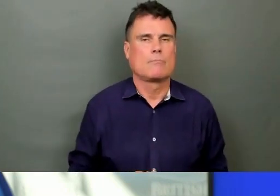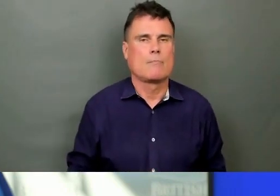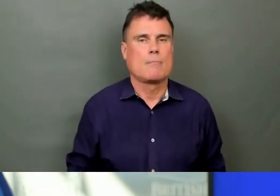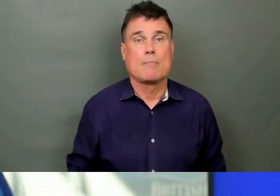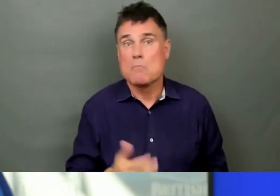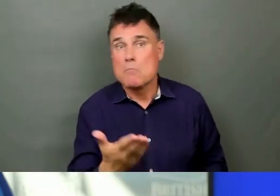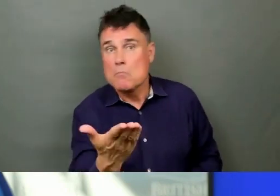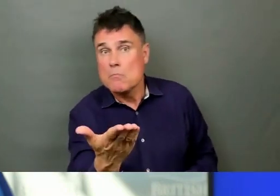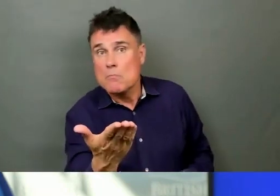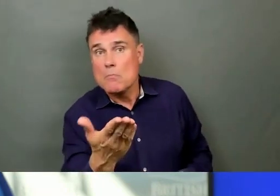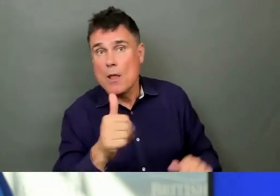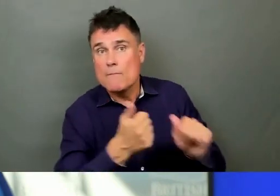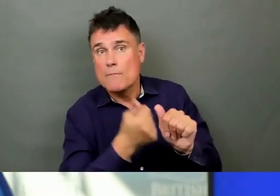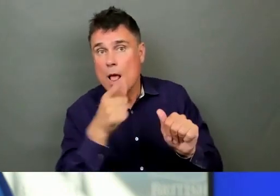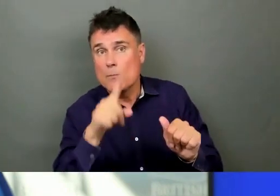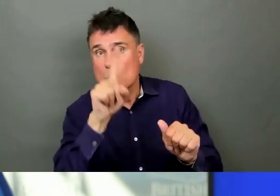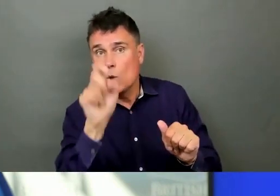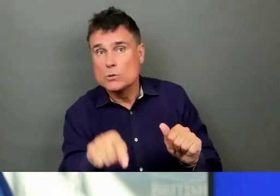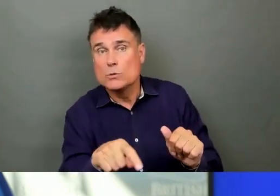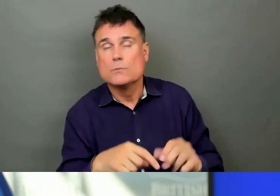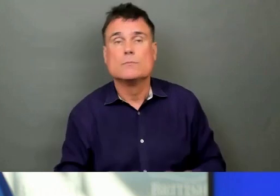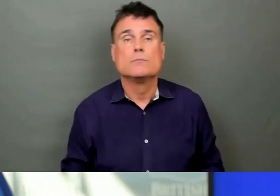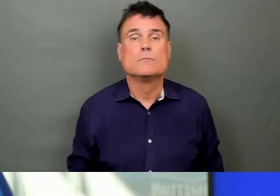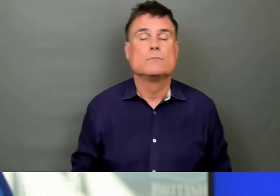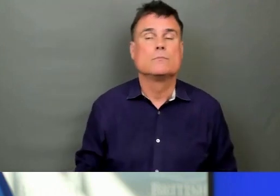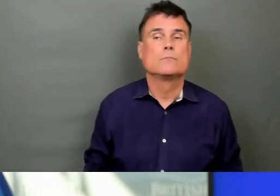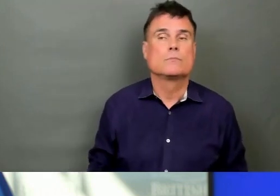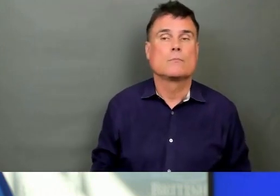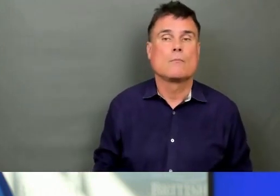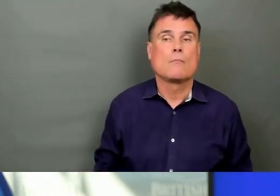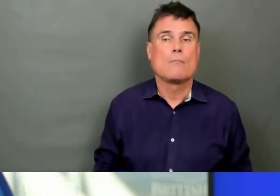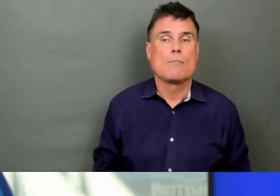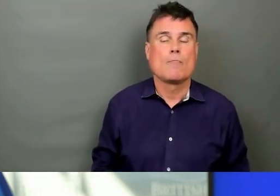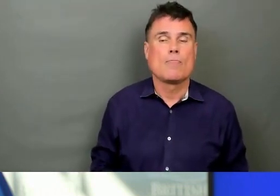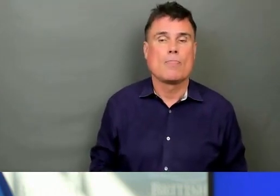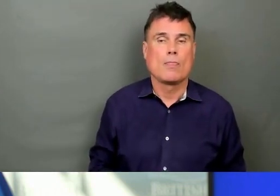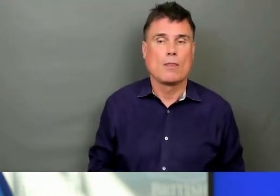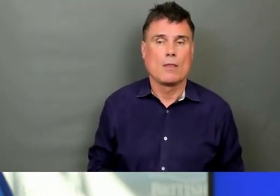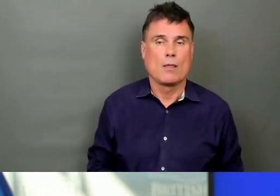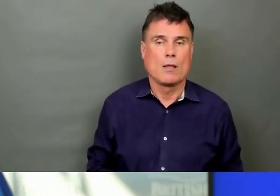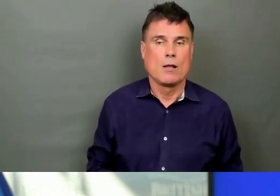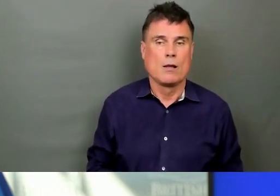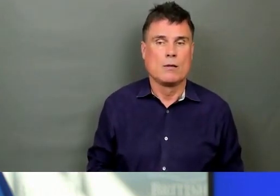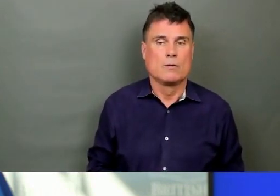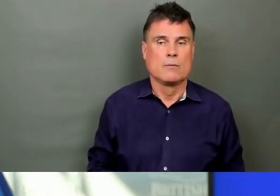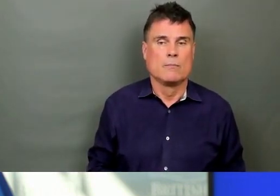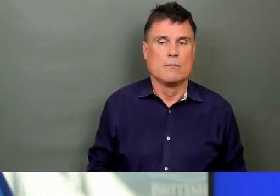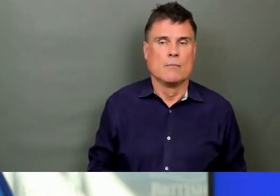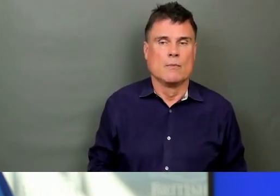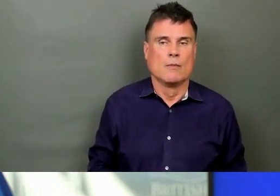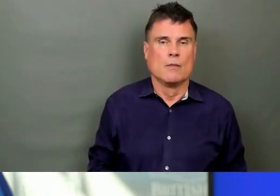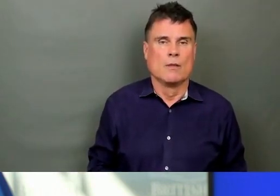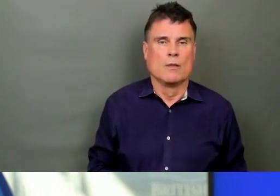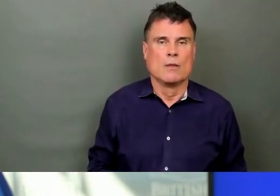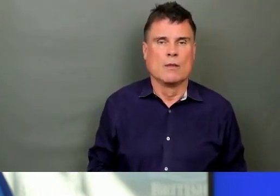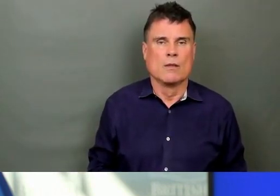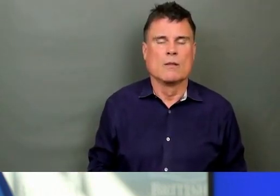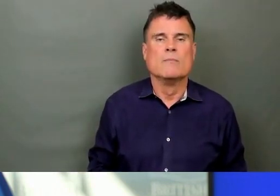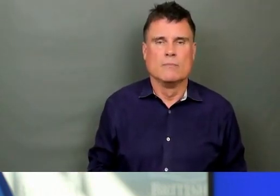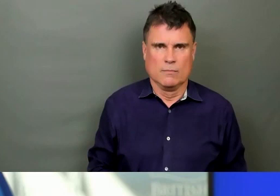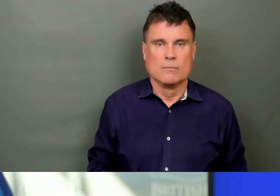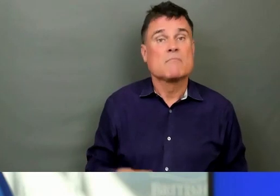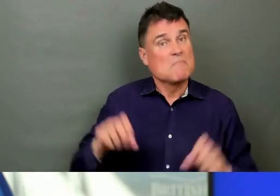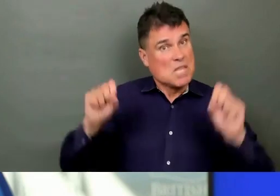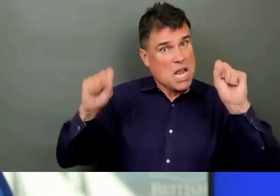Yes, I do. Thank you. I'm wondering if there's a way that the province can track heat-related illness, either by issuing certain